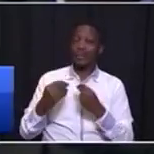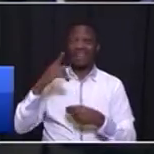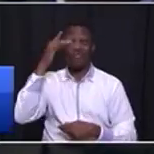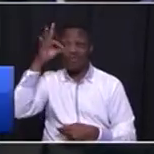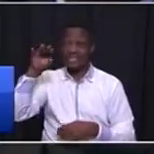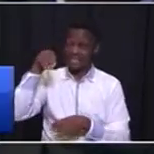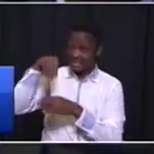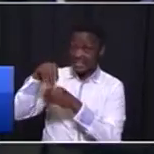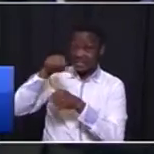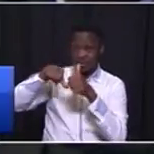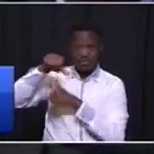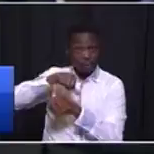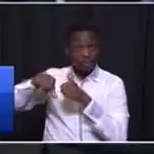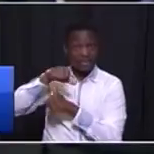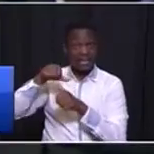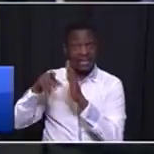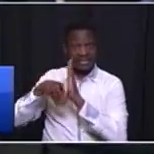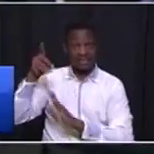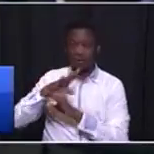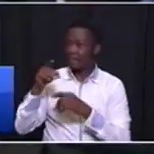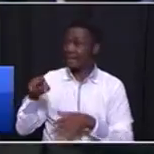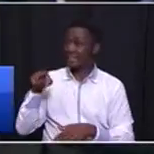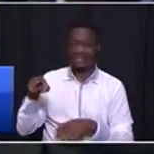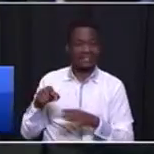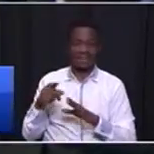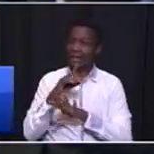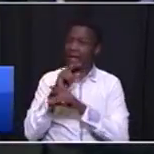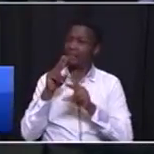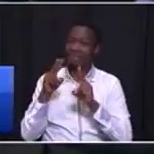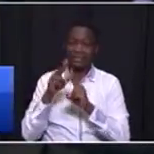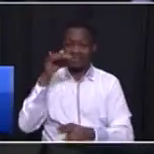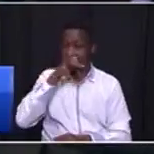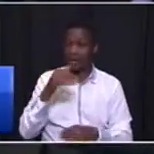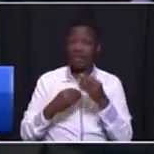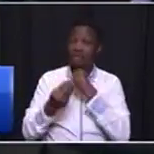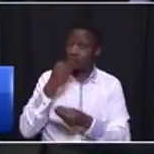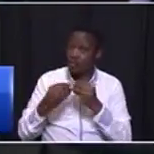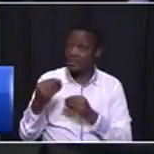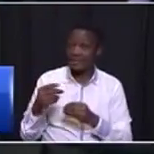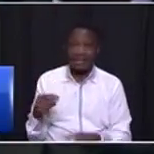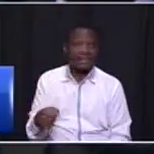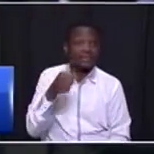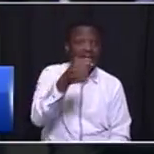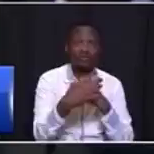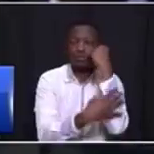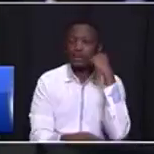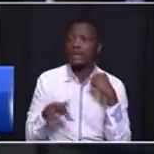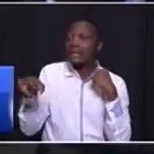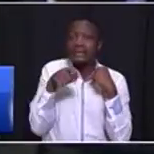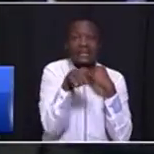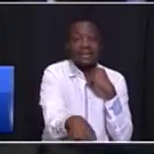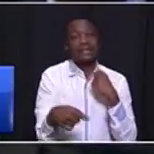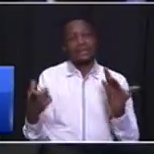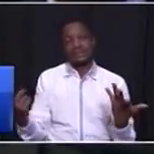who are really crooks, who the food and the stuff meant for the poor, they steal from that